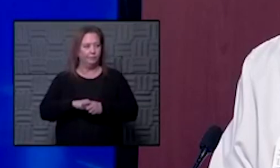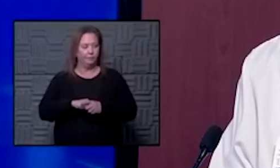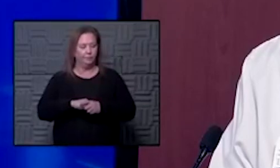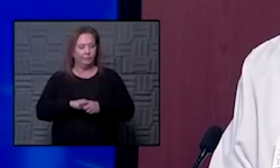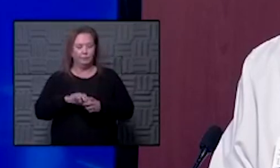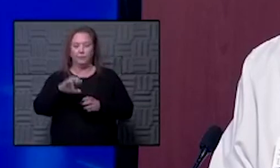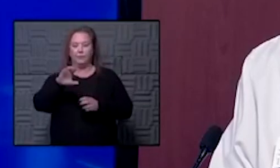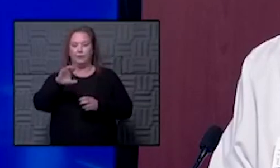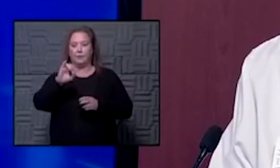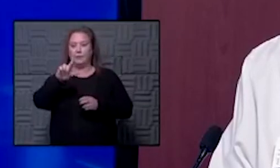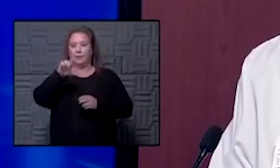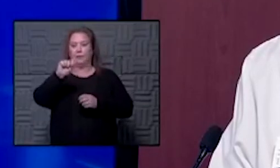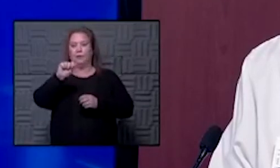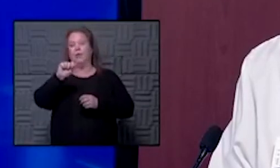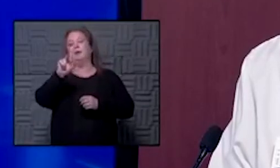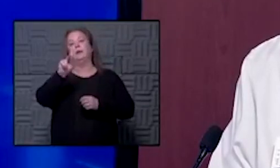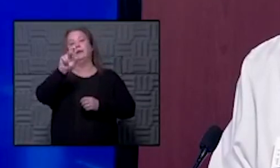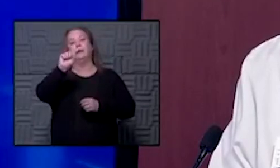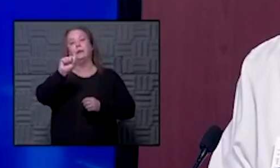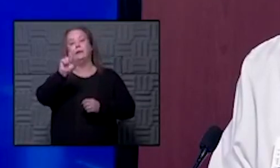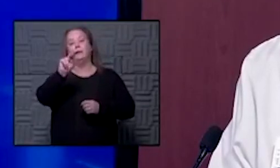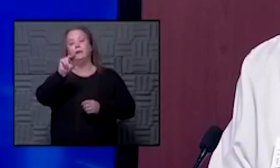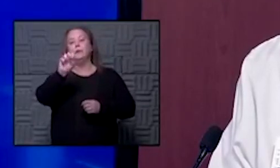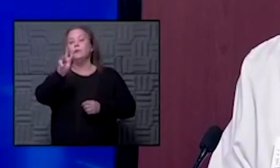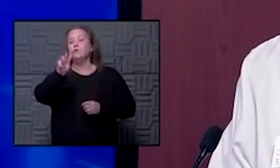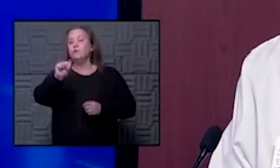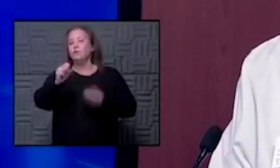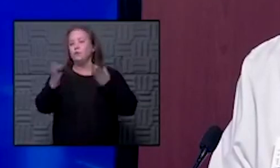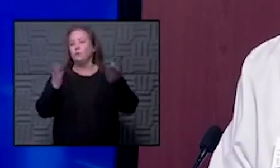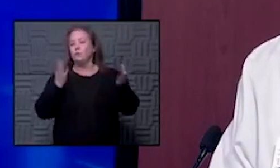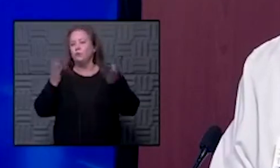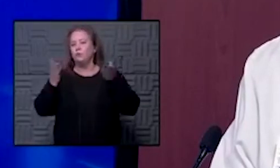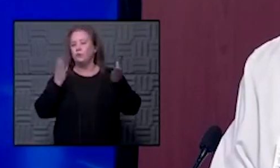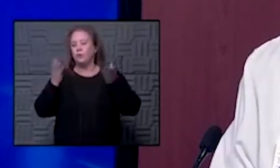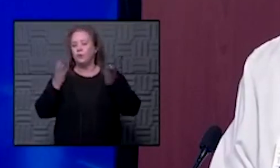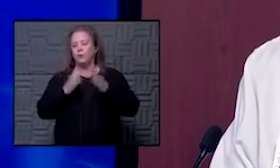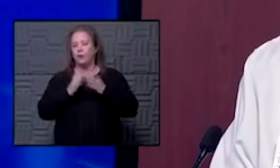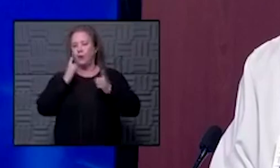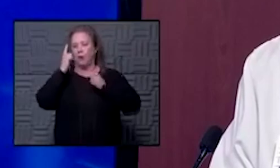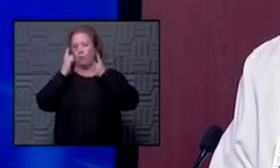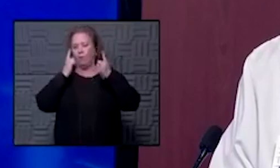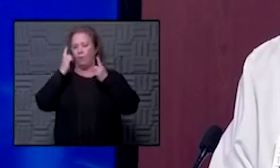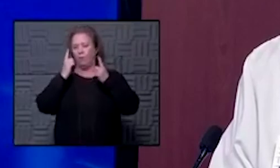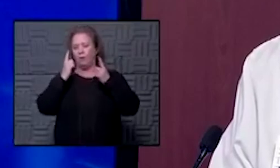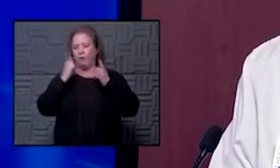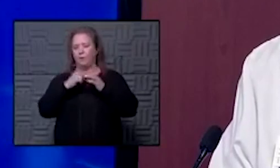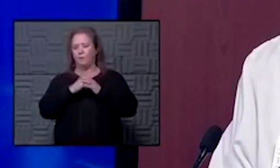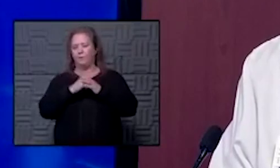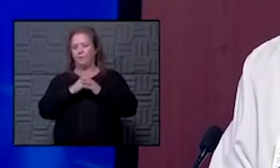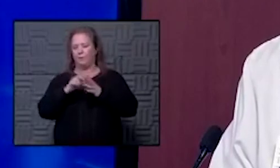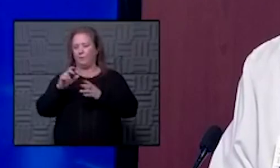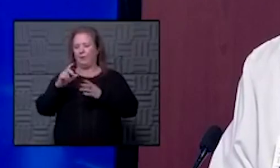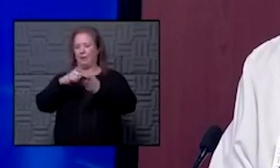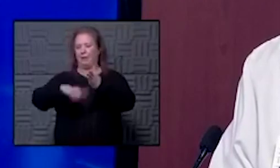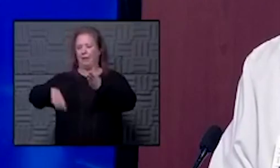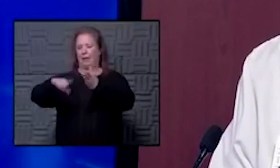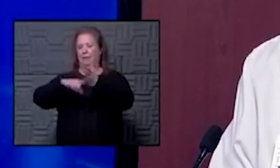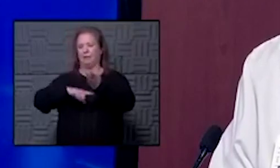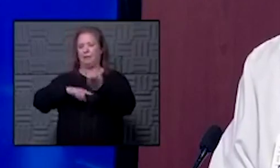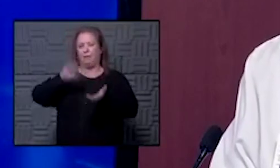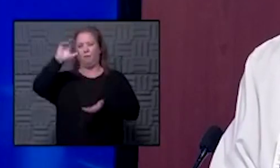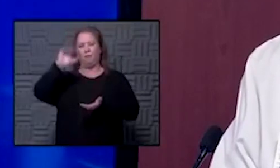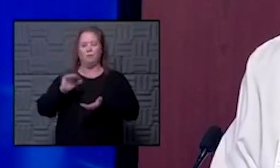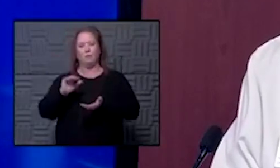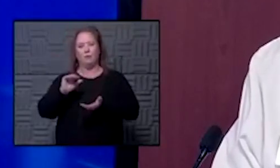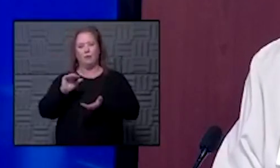is celia with the kansas news service i i wonder then um what role does canceling or scaling back